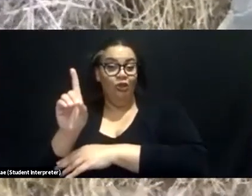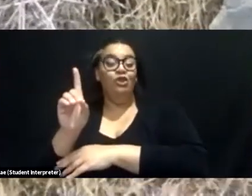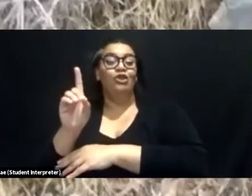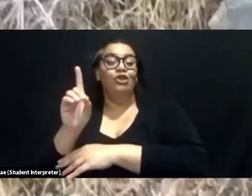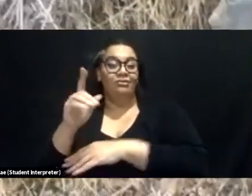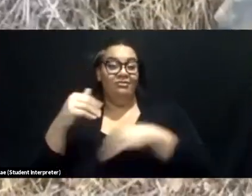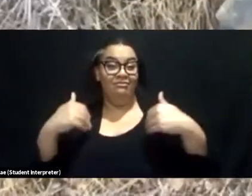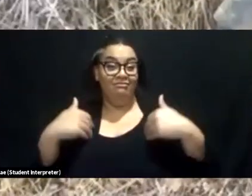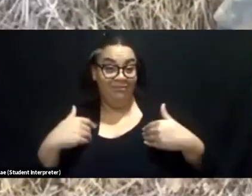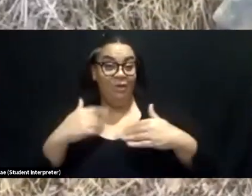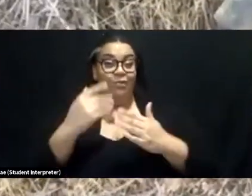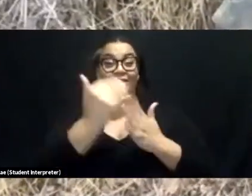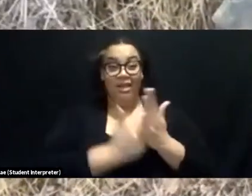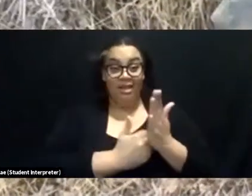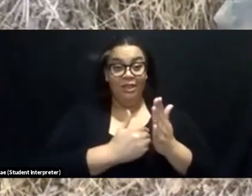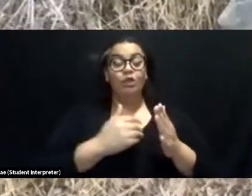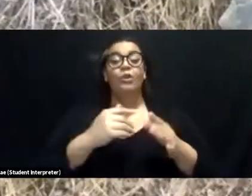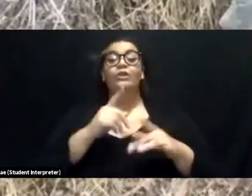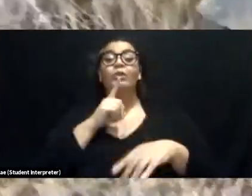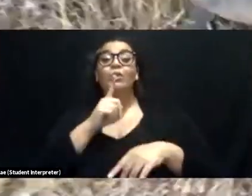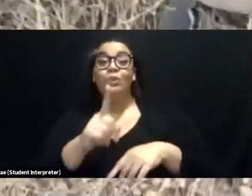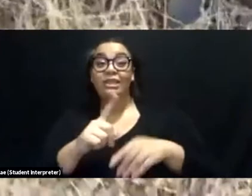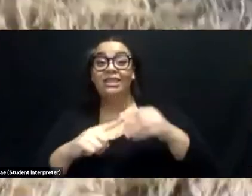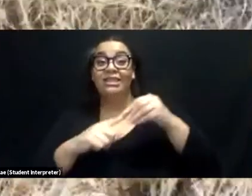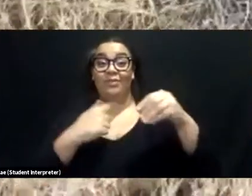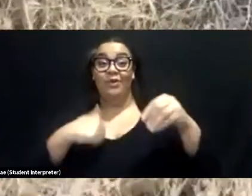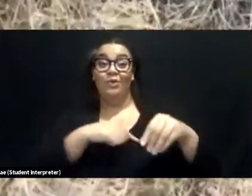So it's super special that we get to see this one today.